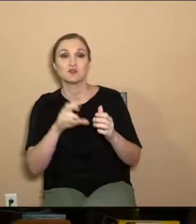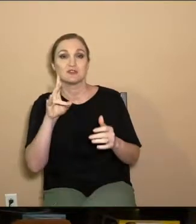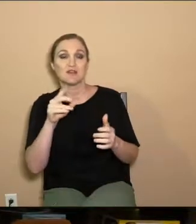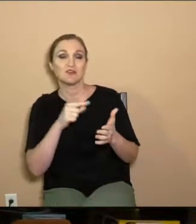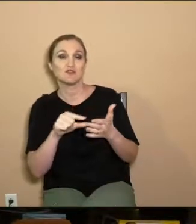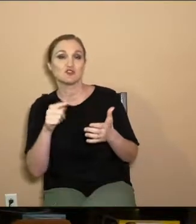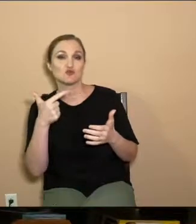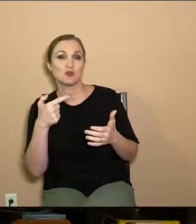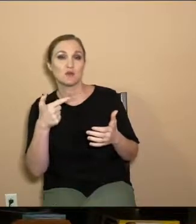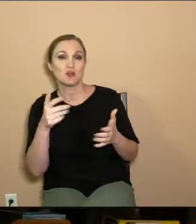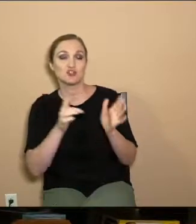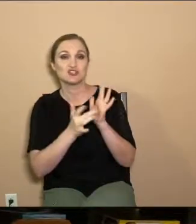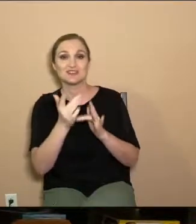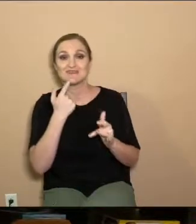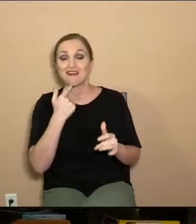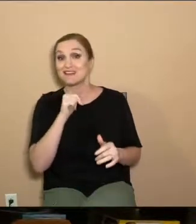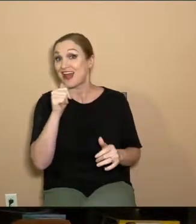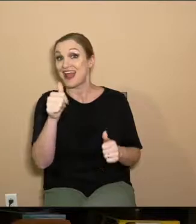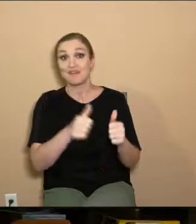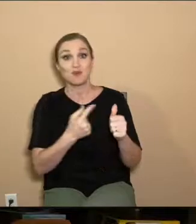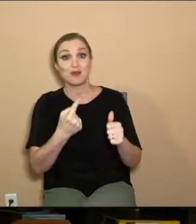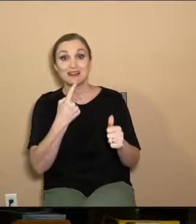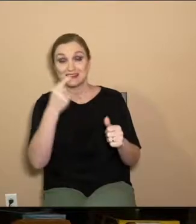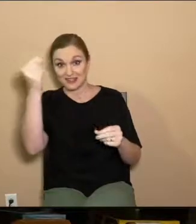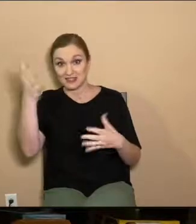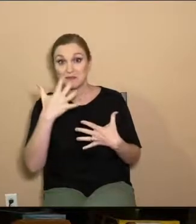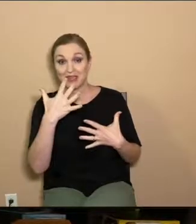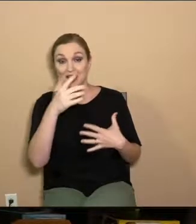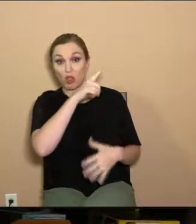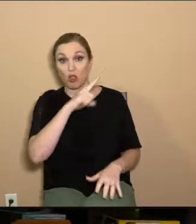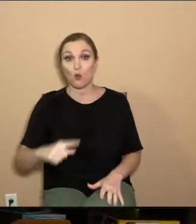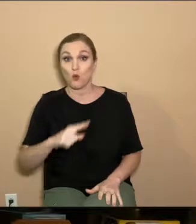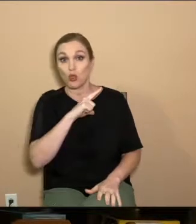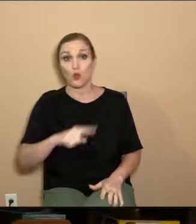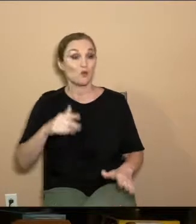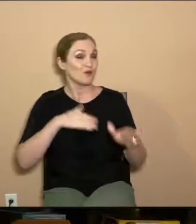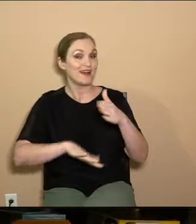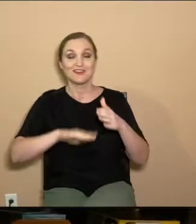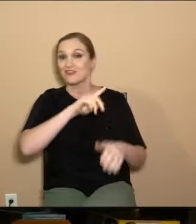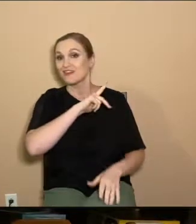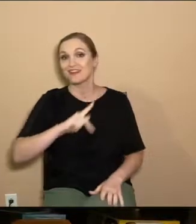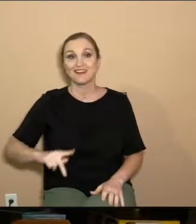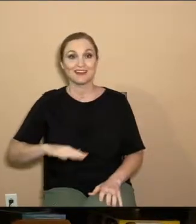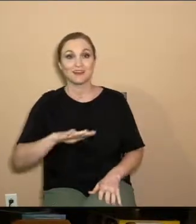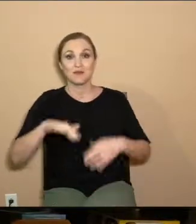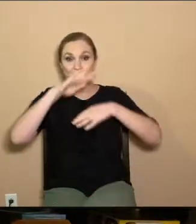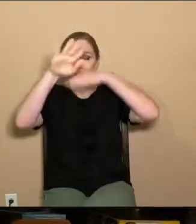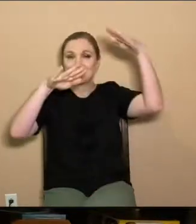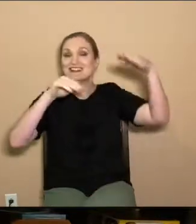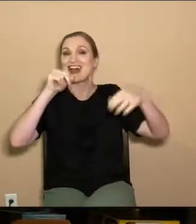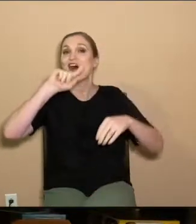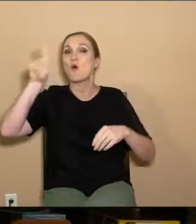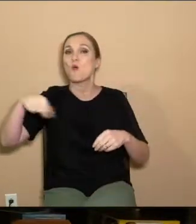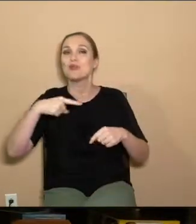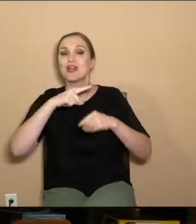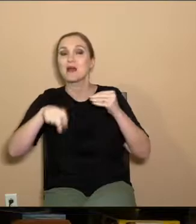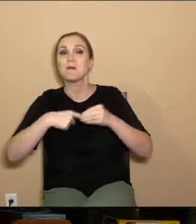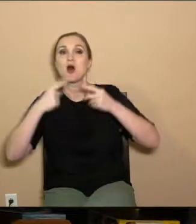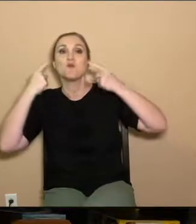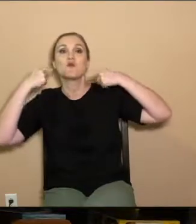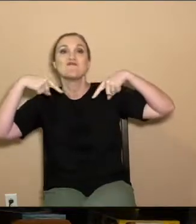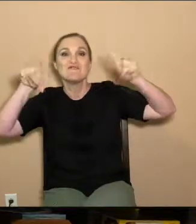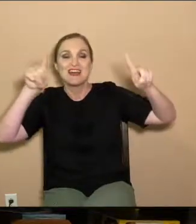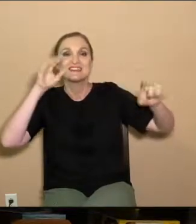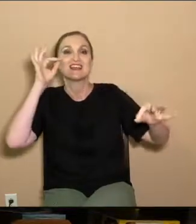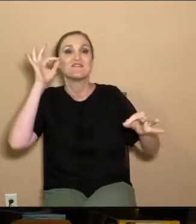Jesus says, you know, not everyone who says to me, Lord, Lord, will enter the kingdom of heaven. It's not just about professing faith with your mouth. It